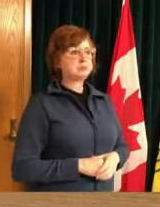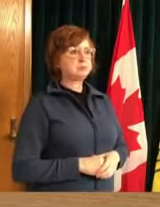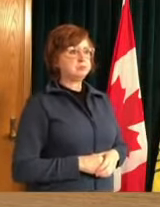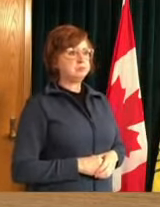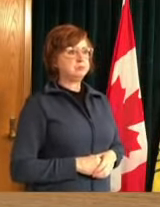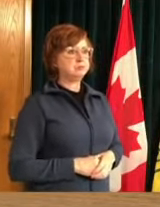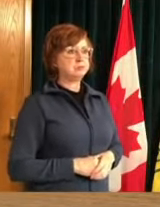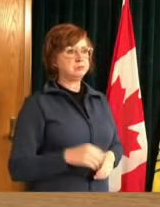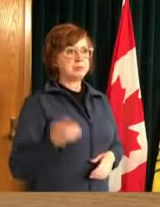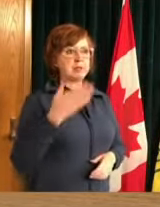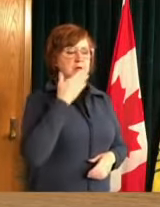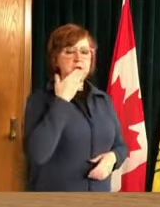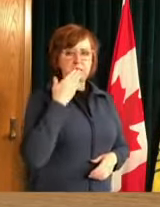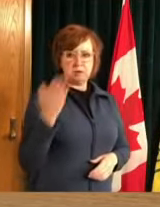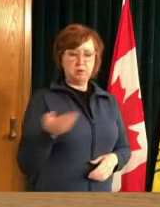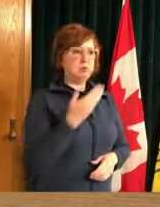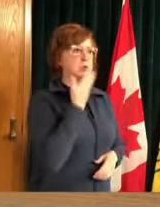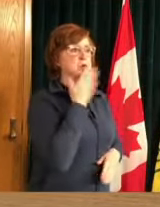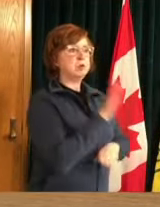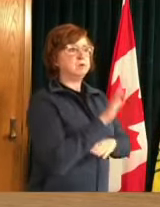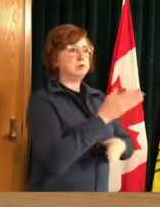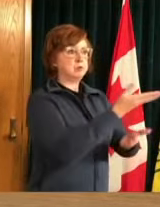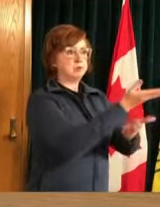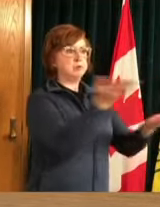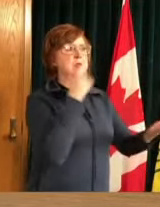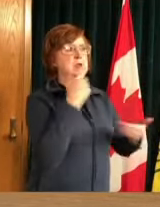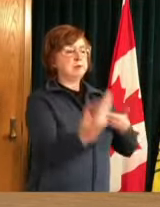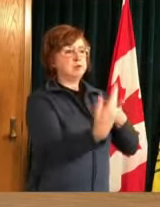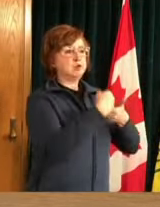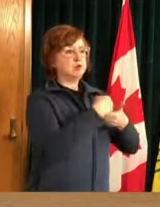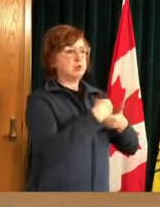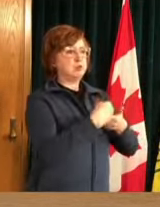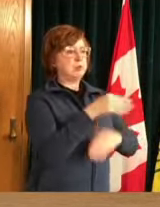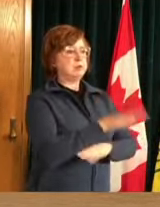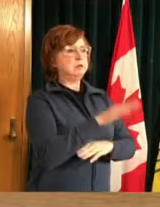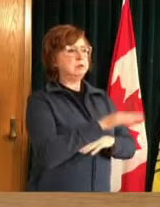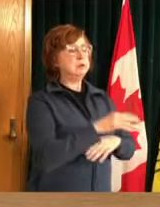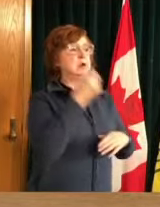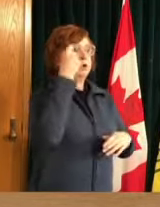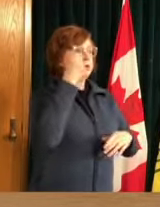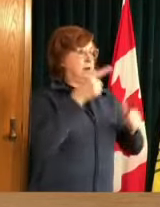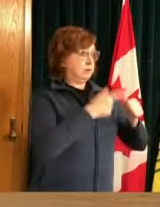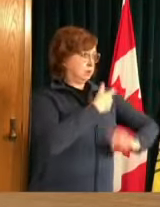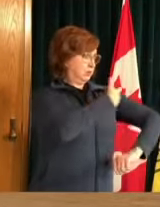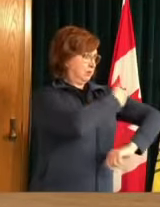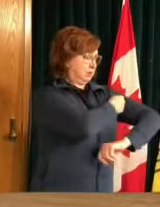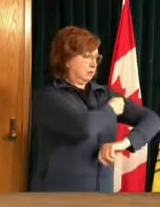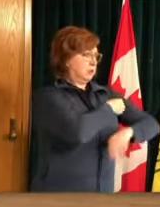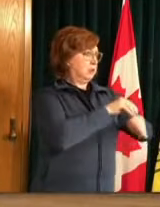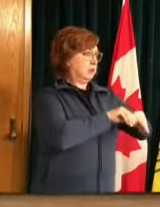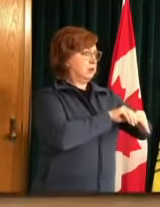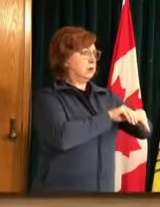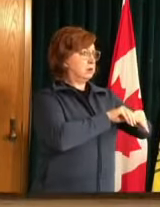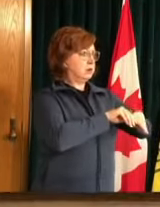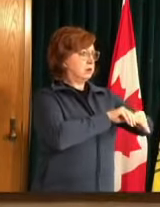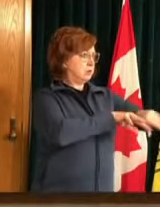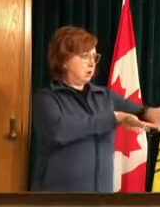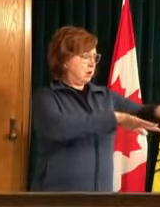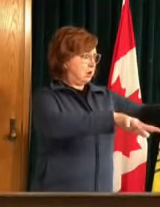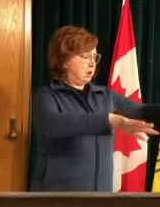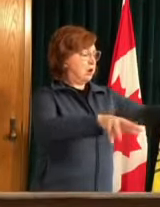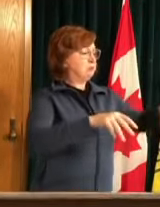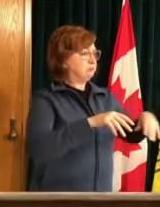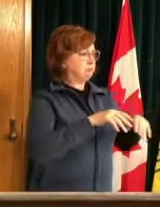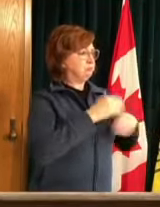Thank you good afternoon everyone thank you for joining us here today our vaccine rollout continues to lead the nation our team of health care workers in